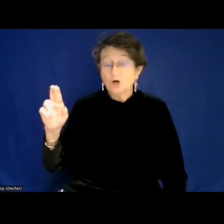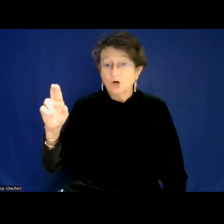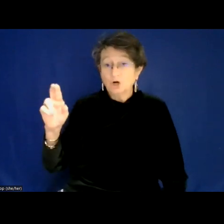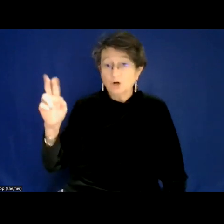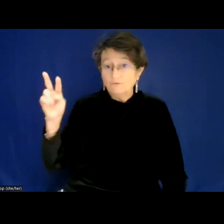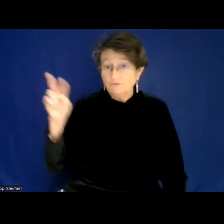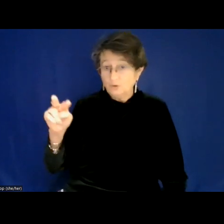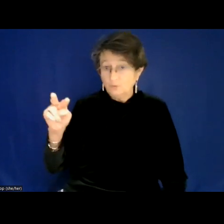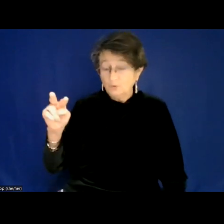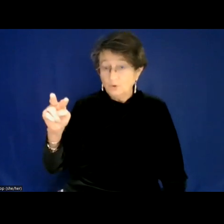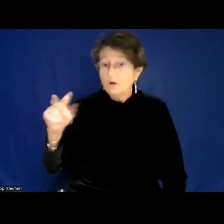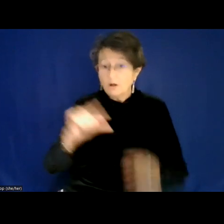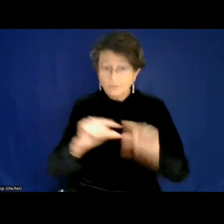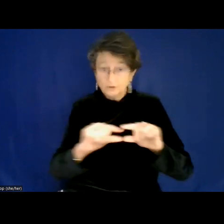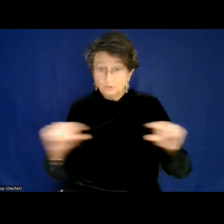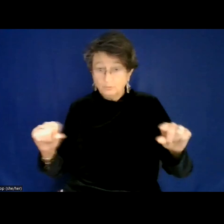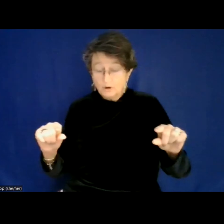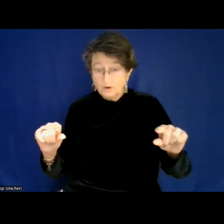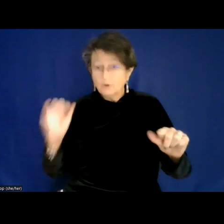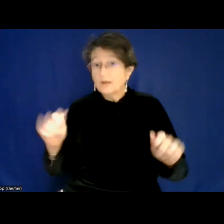and by selecting speaker view.